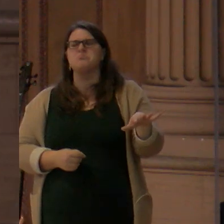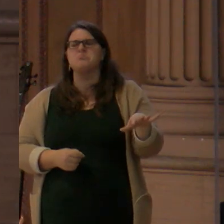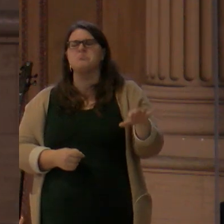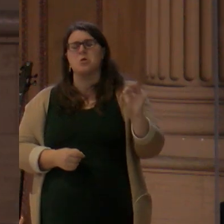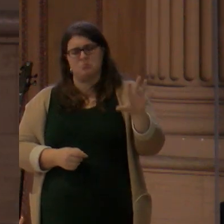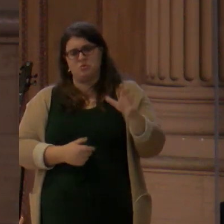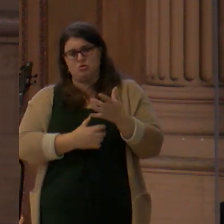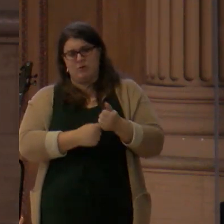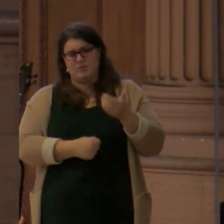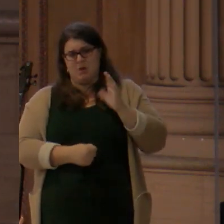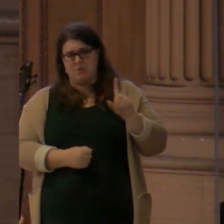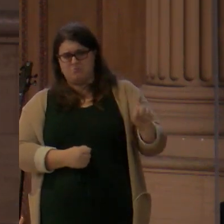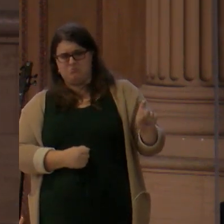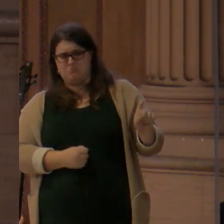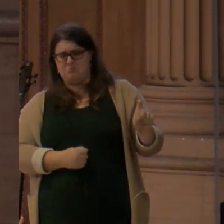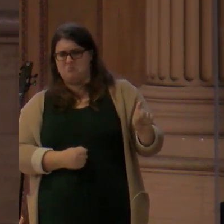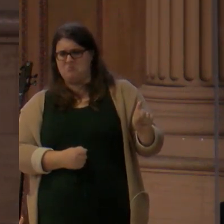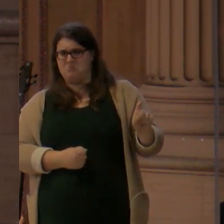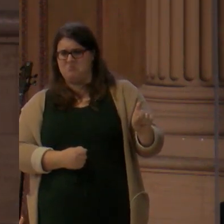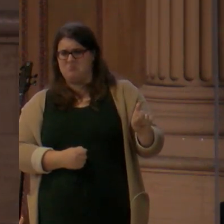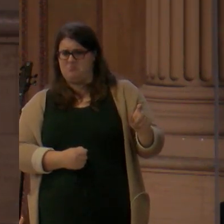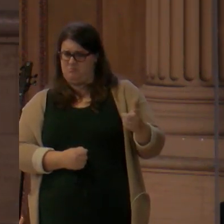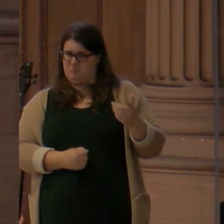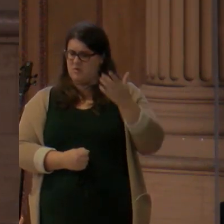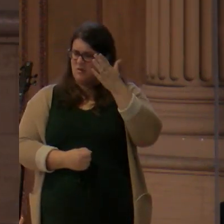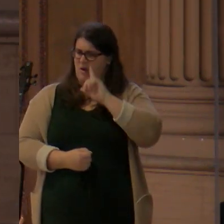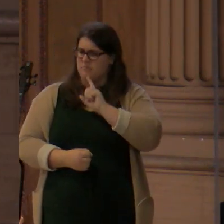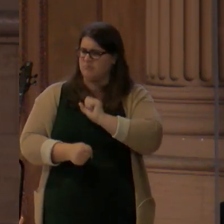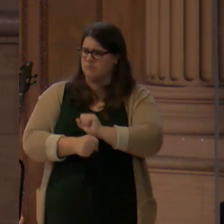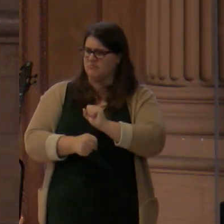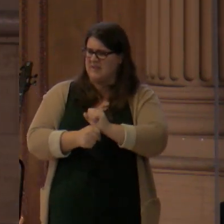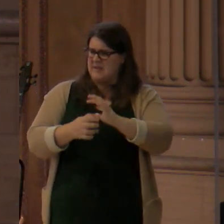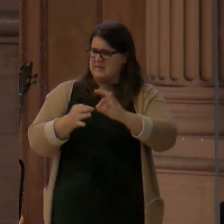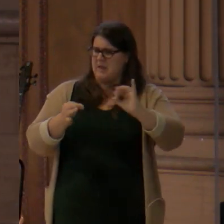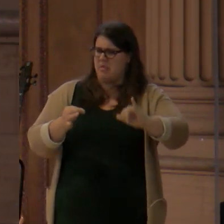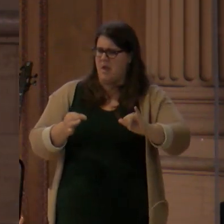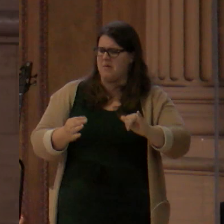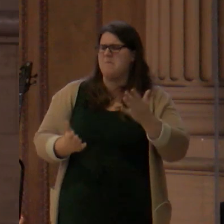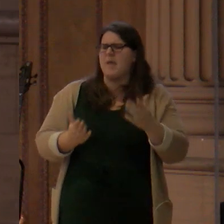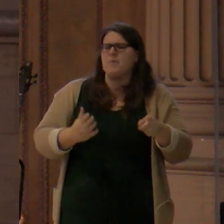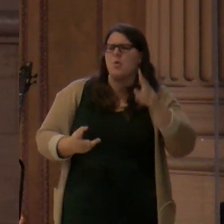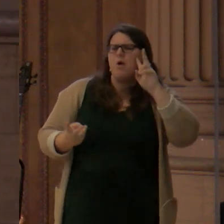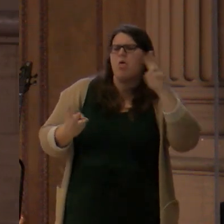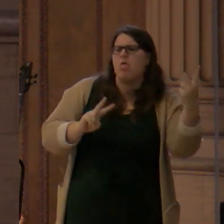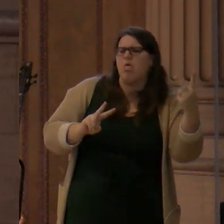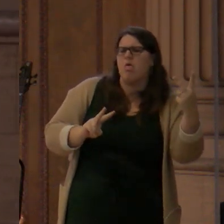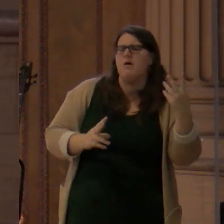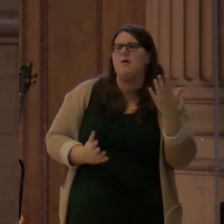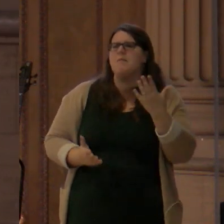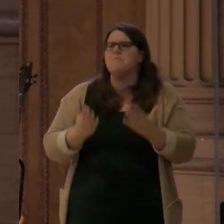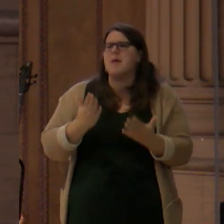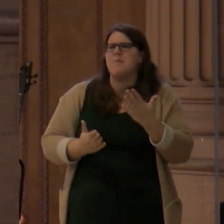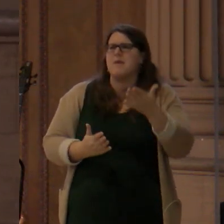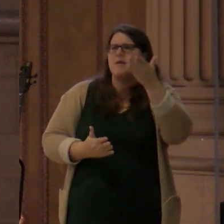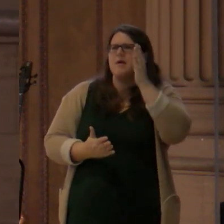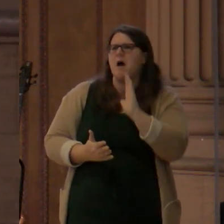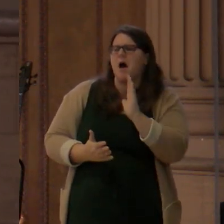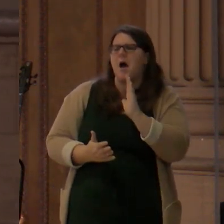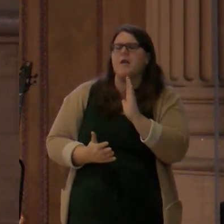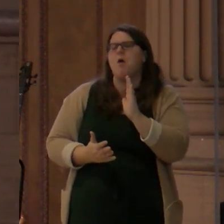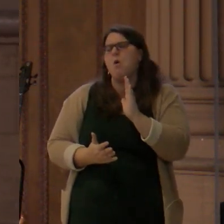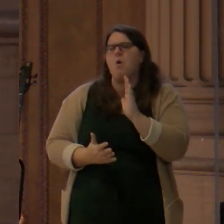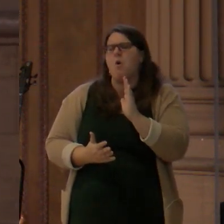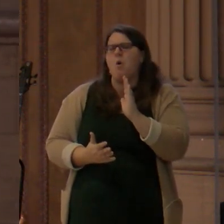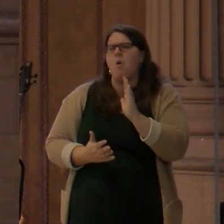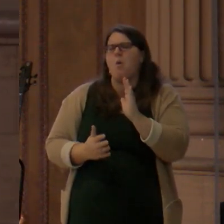So there in verse 1, says, I mean, did God really say that? Maybe he misunderstood. Maybe he didn't really mean it. Later on, if you read in